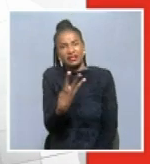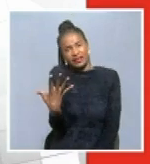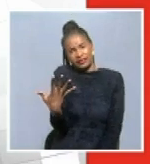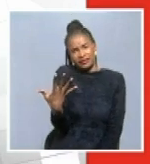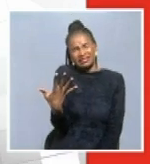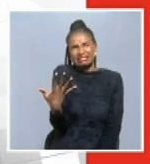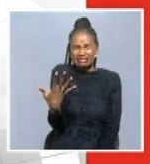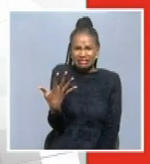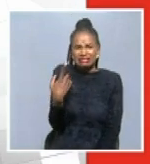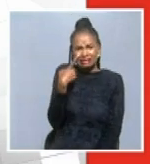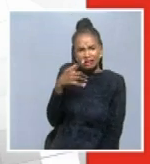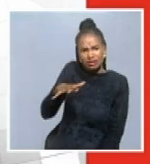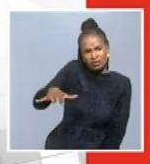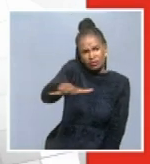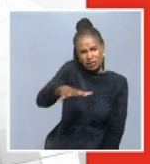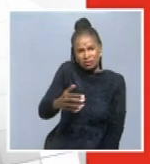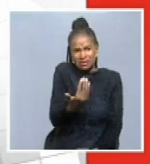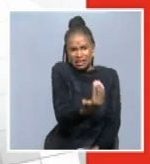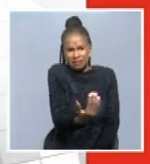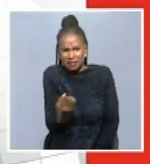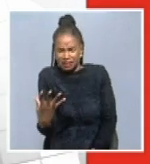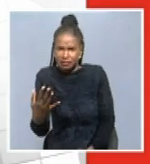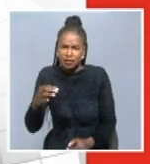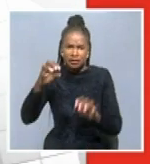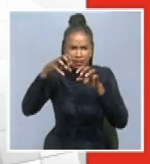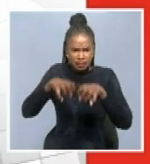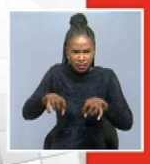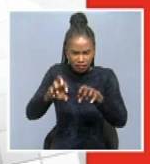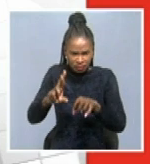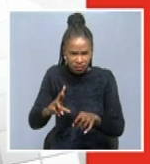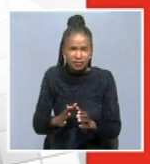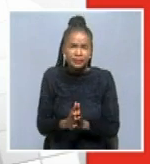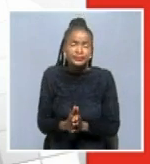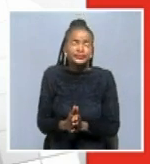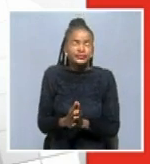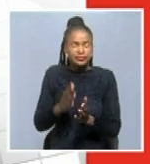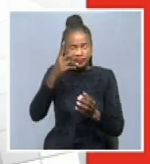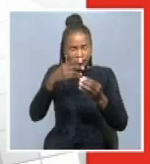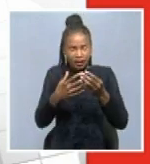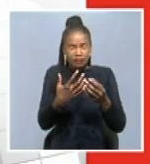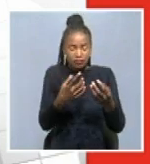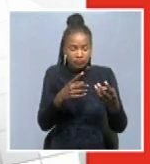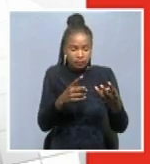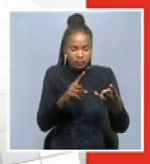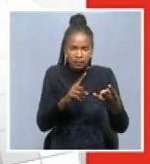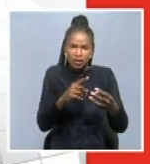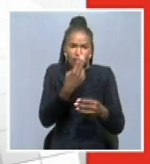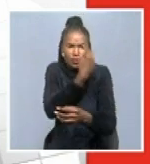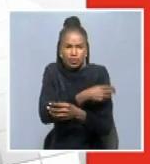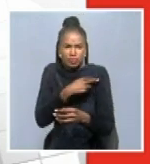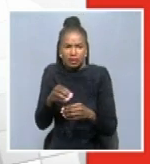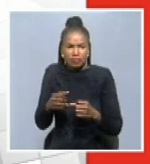of the, and also I should also mention that we also receiving a mobile hospital